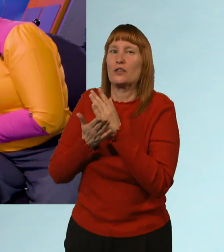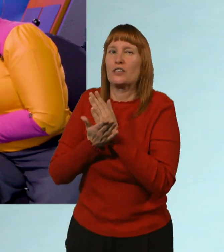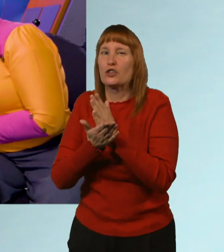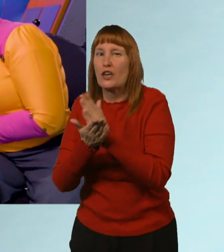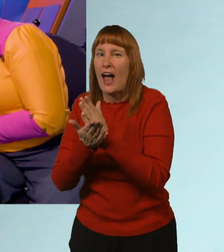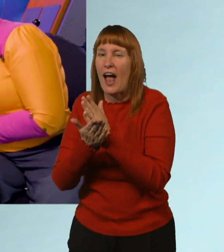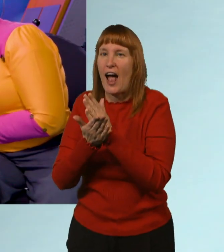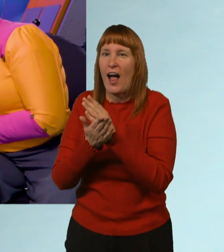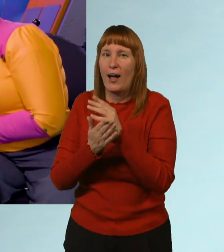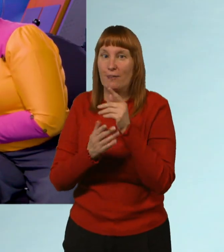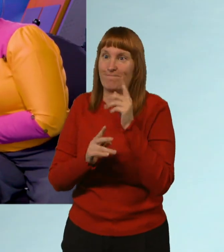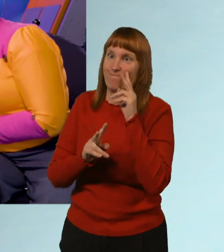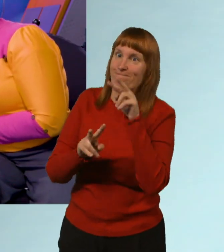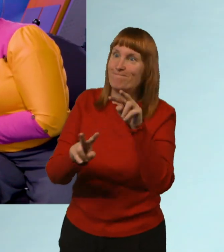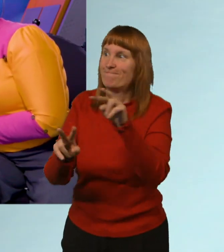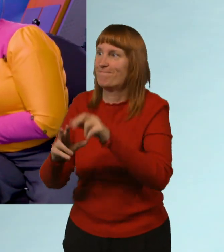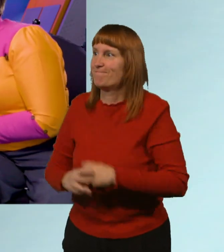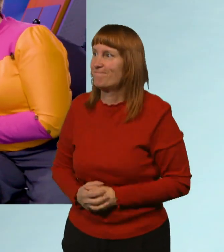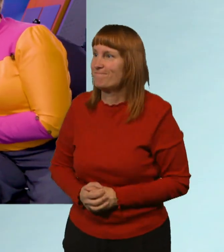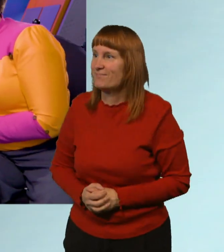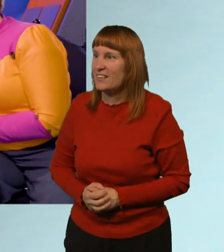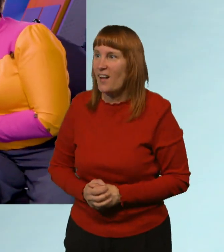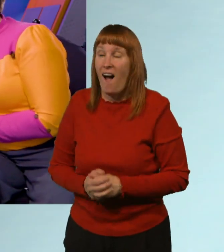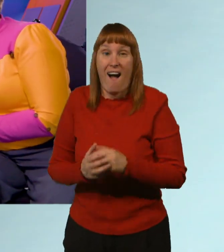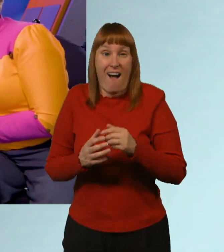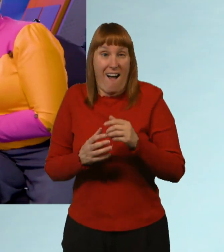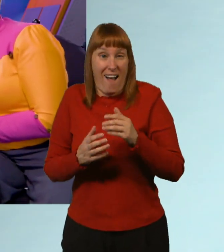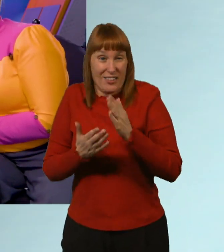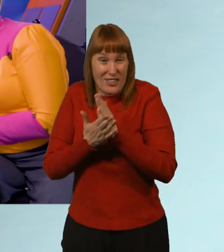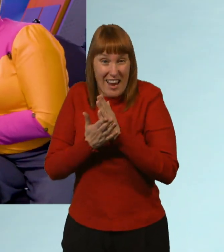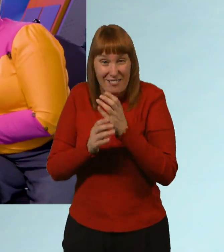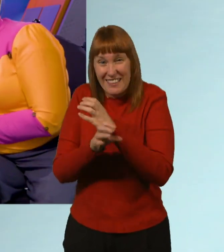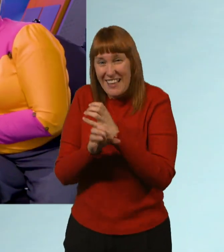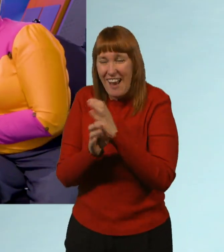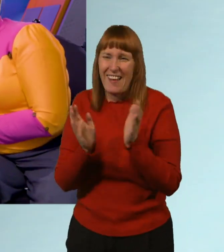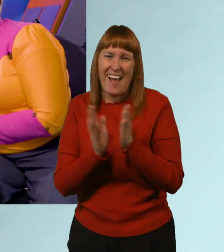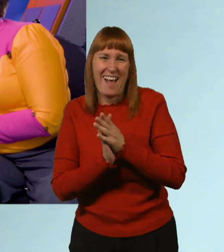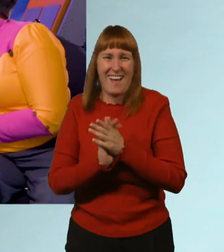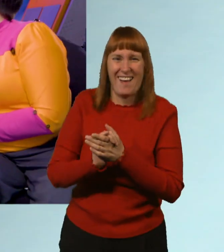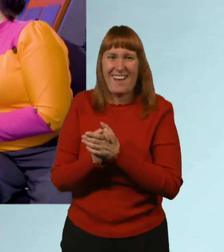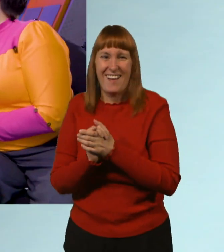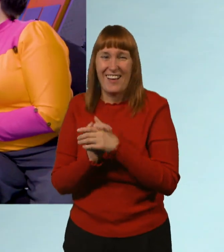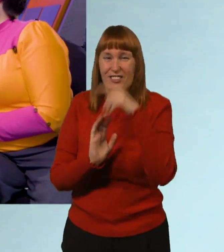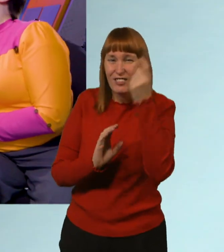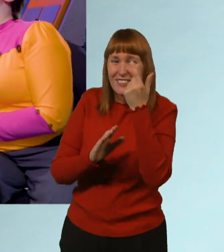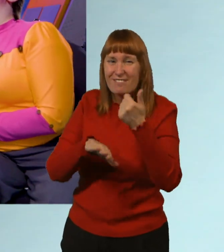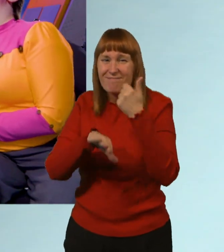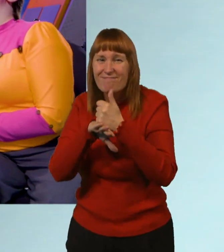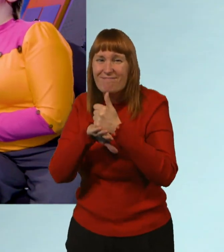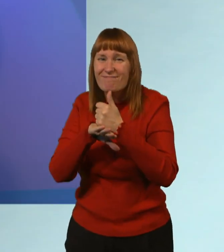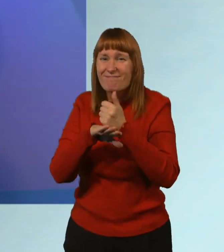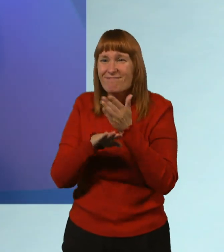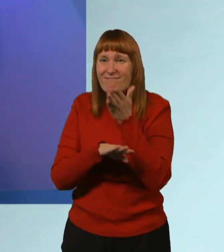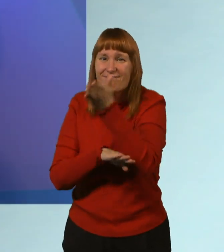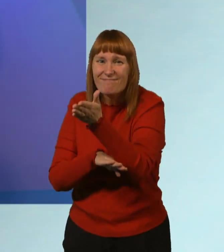adventure. And sharing is caring! Curiosity, set course for a sharing adventure.